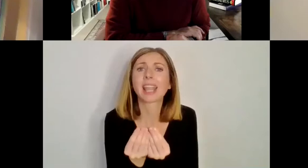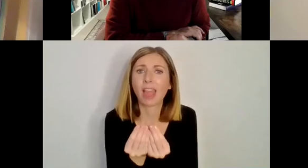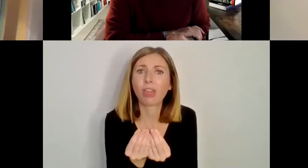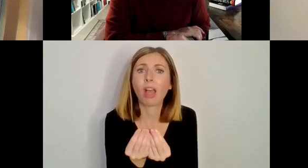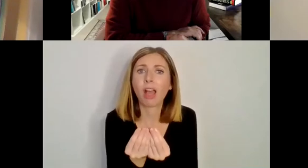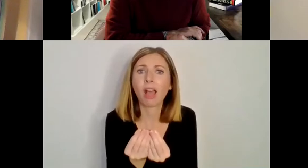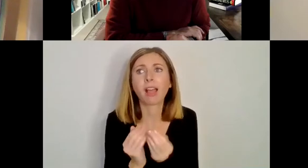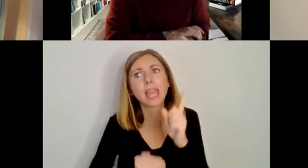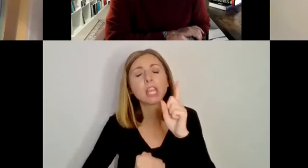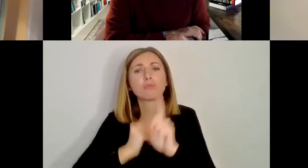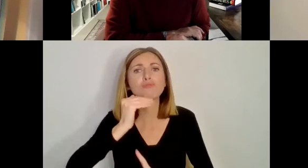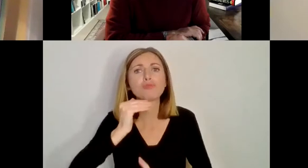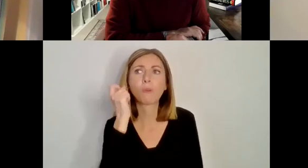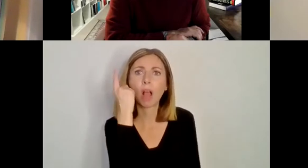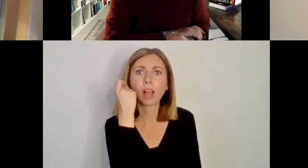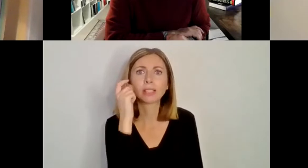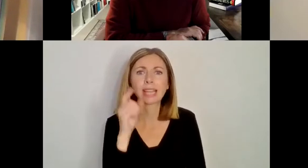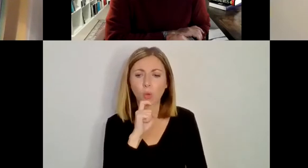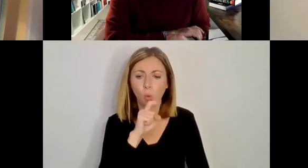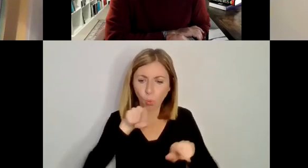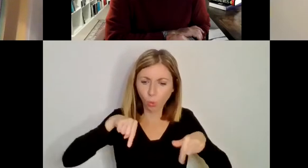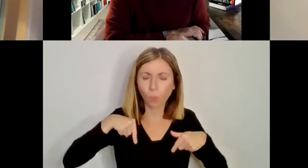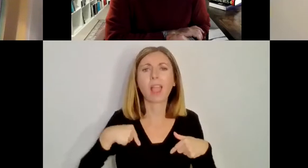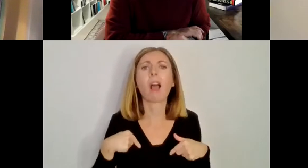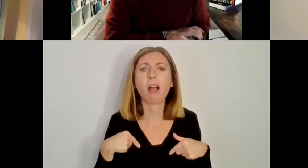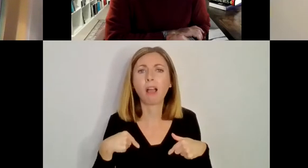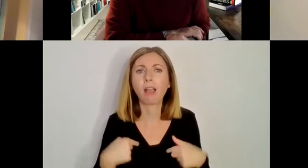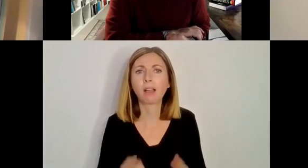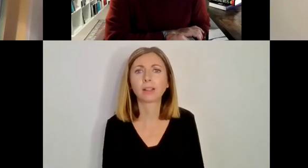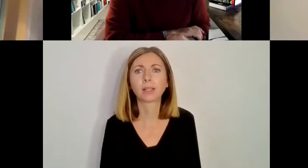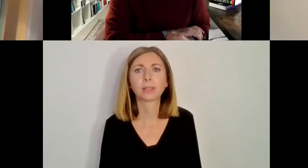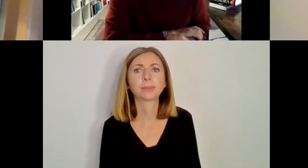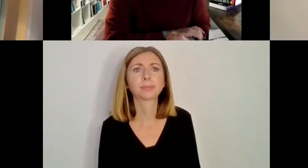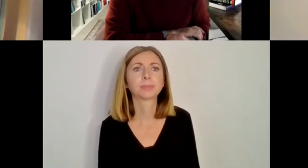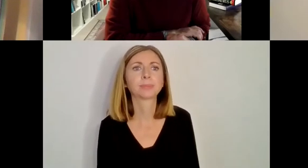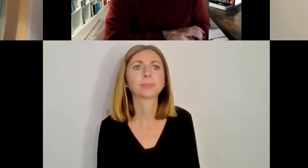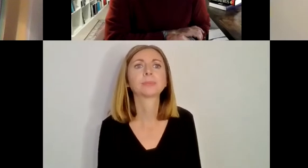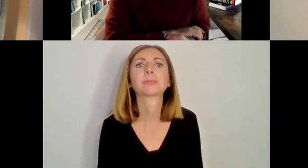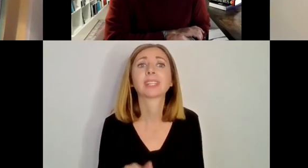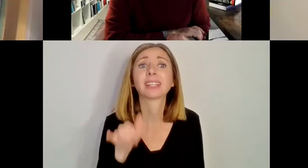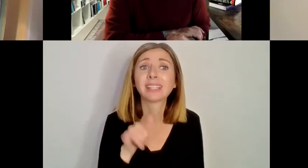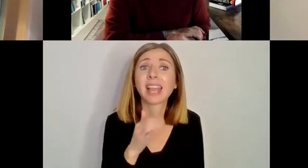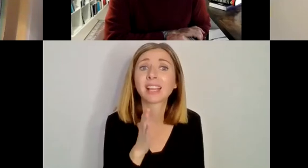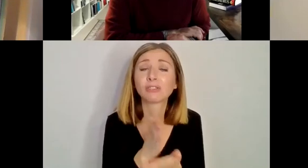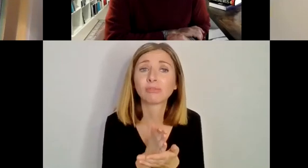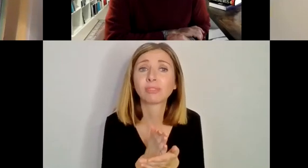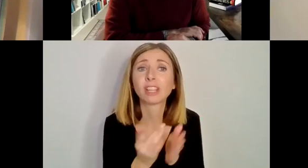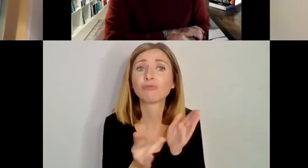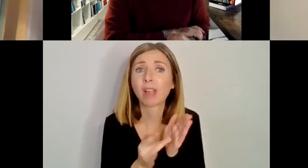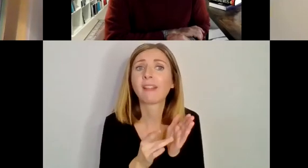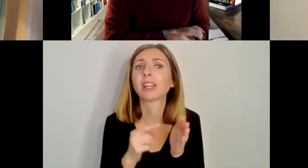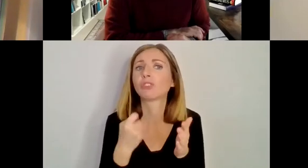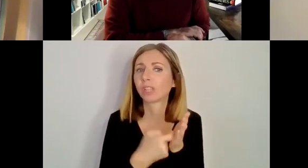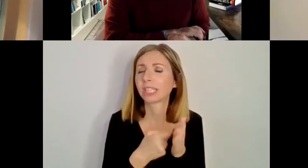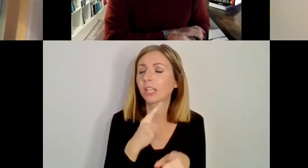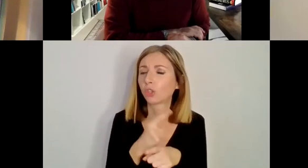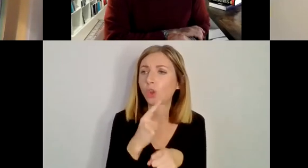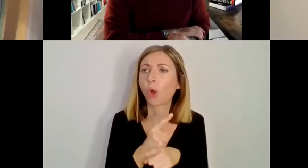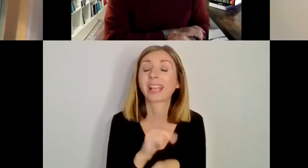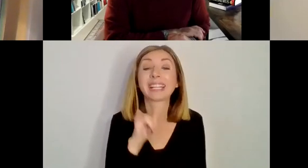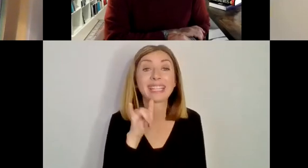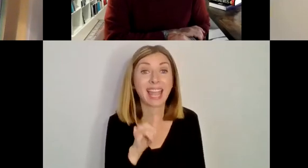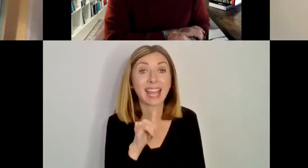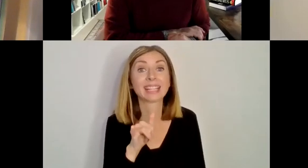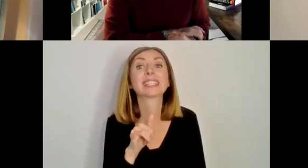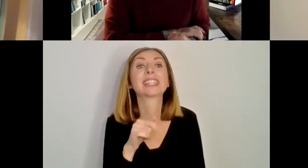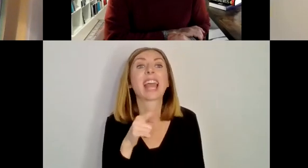of who we really are. Yeah, very, very relevant, Linda. And I think in the context even of, you know, where, Elva, where